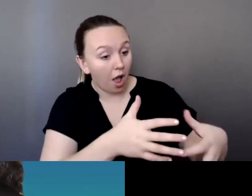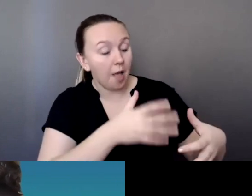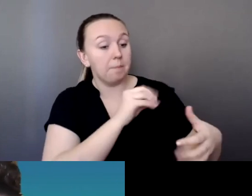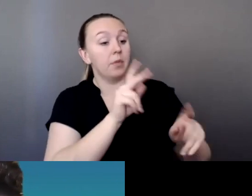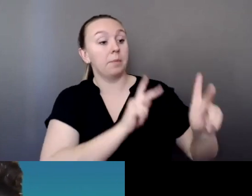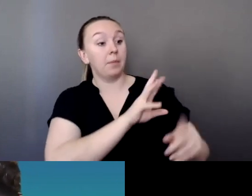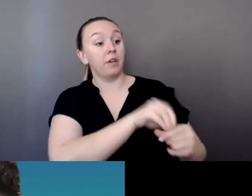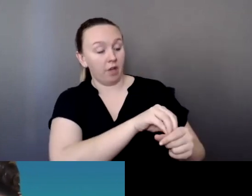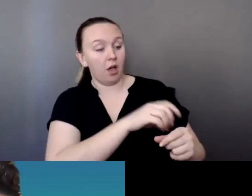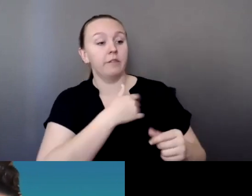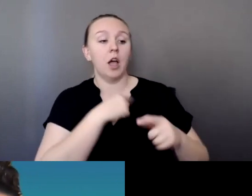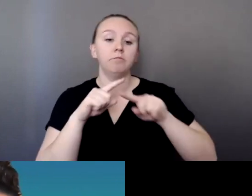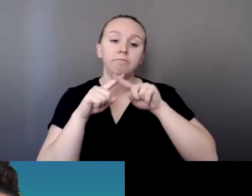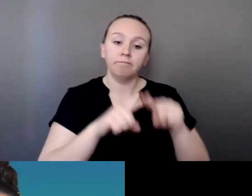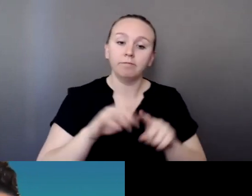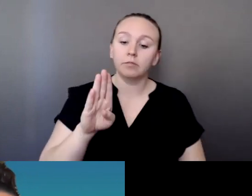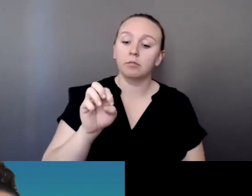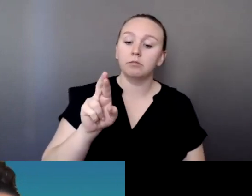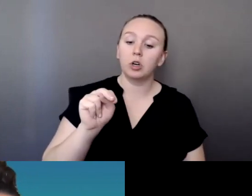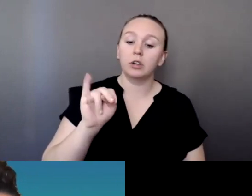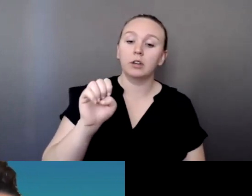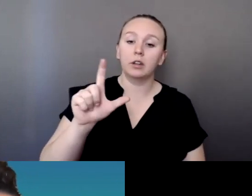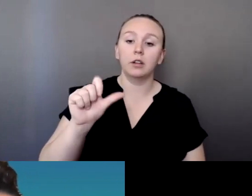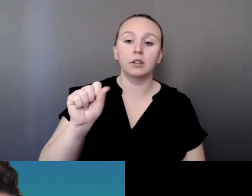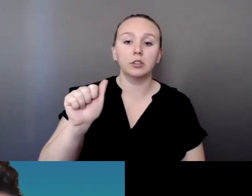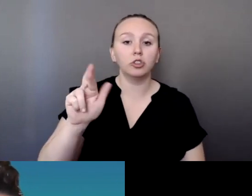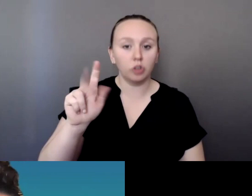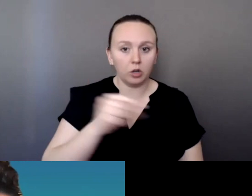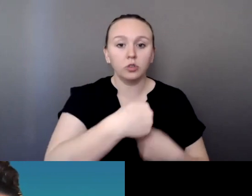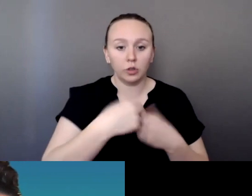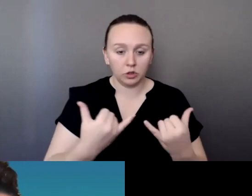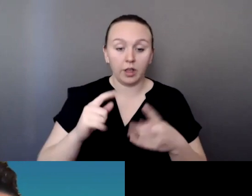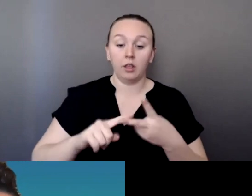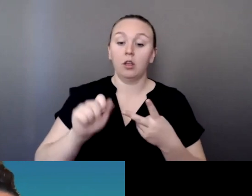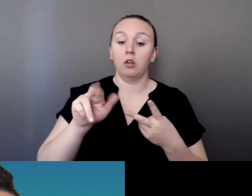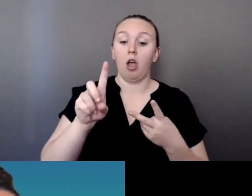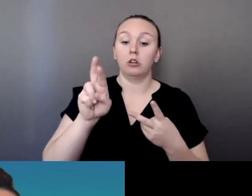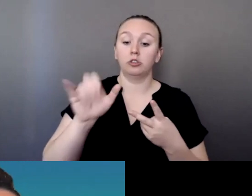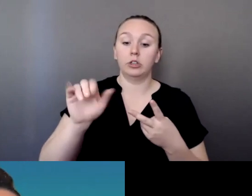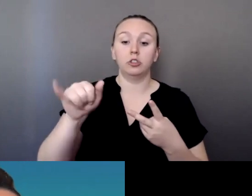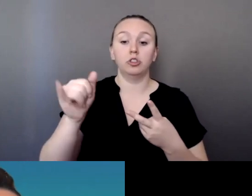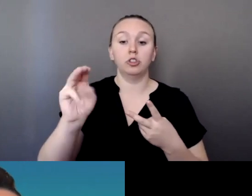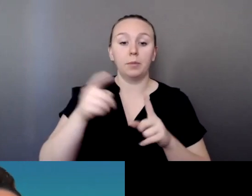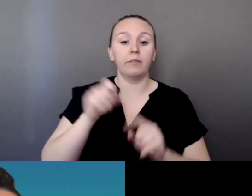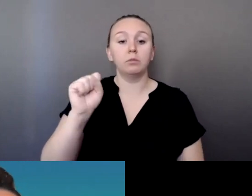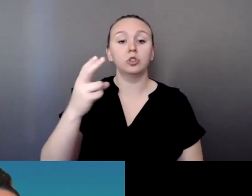on Bernie Lessart, who's joining us today, Audrey Jim from the Shoshone Bannock Nation, and